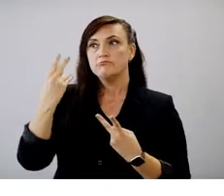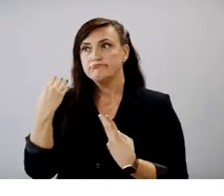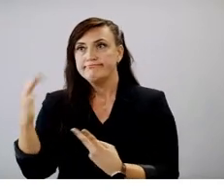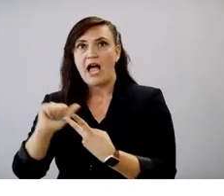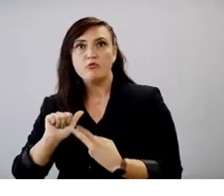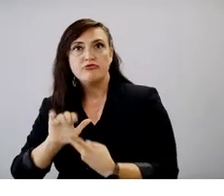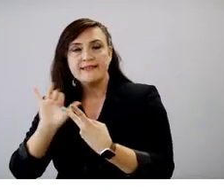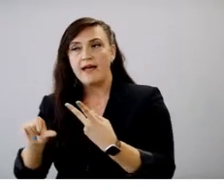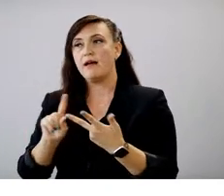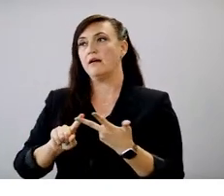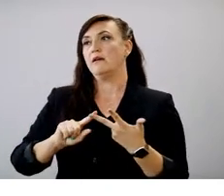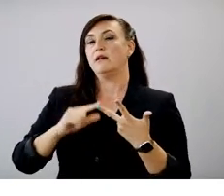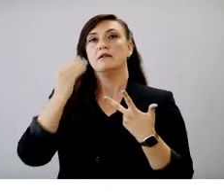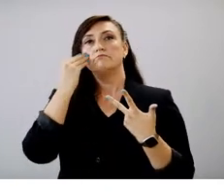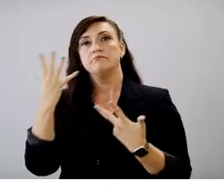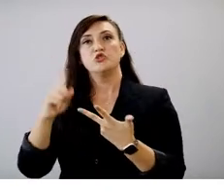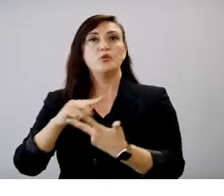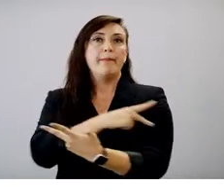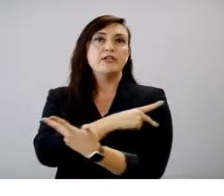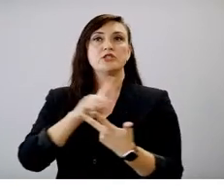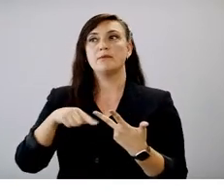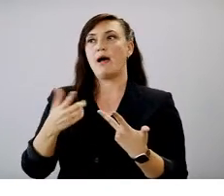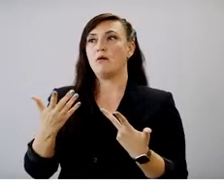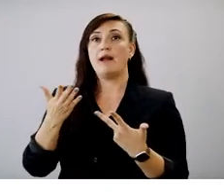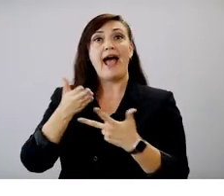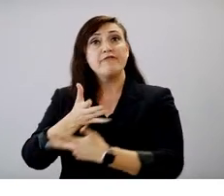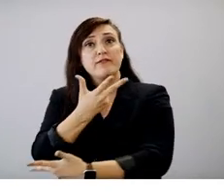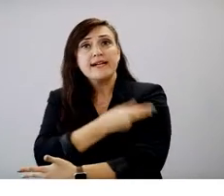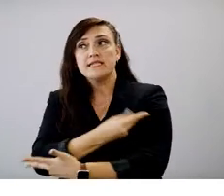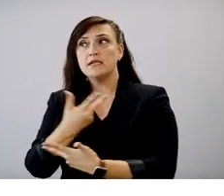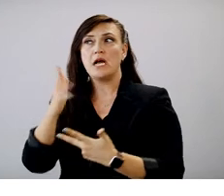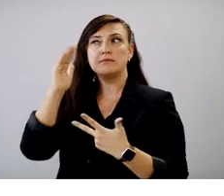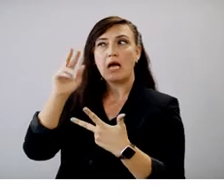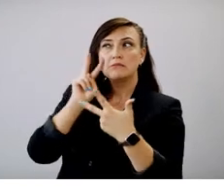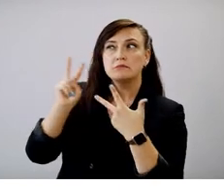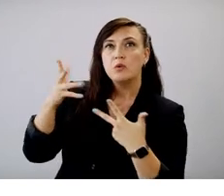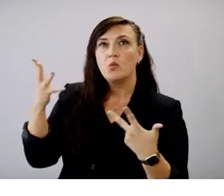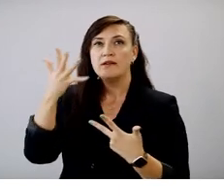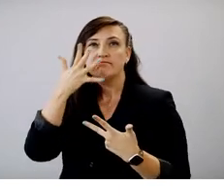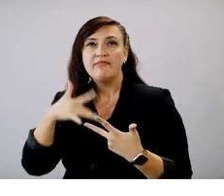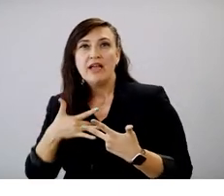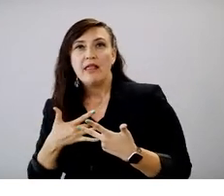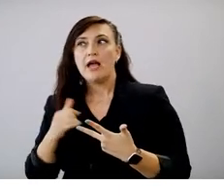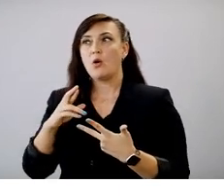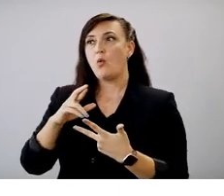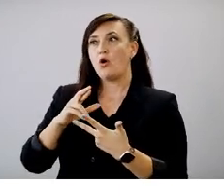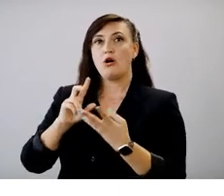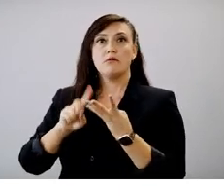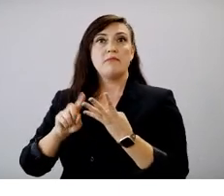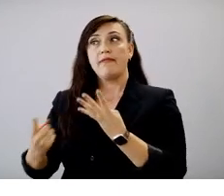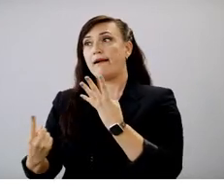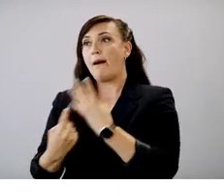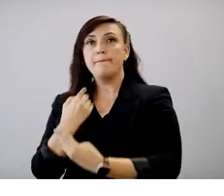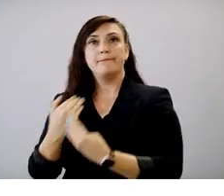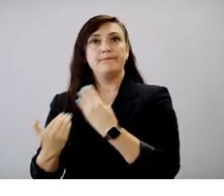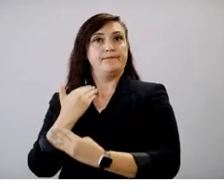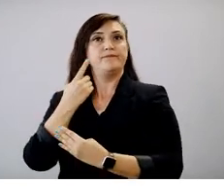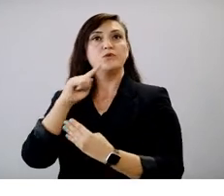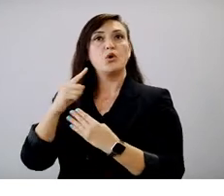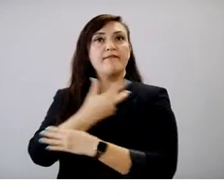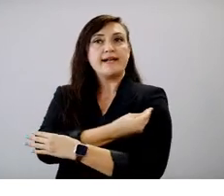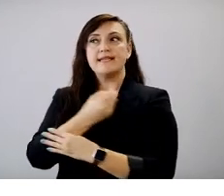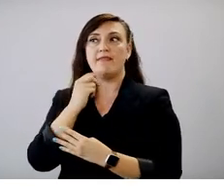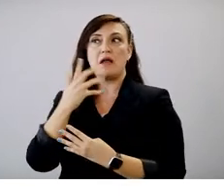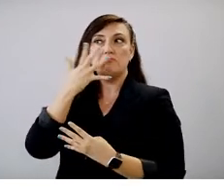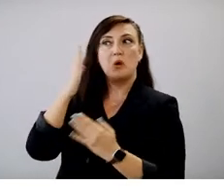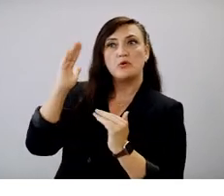giving information to your patient about what to expect after getting a vaccine or at their vaccine appointment. These can be found